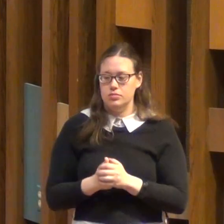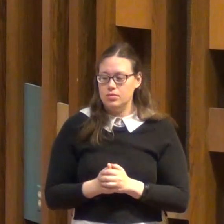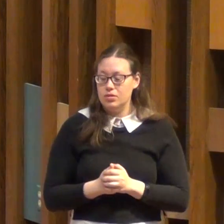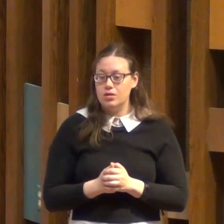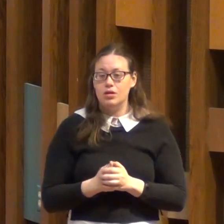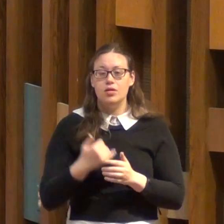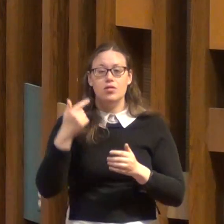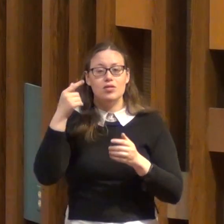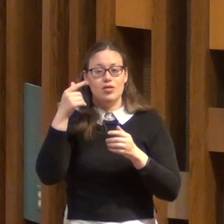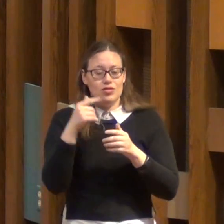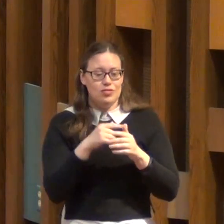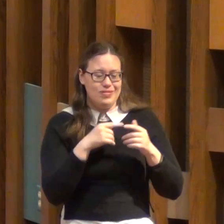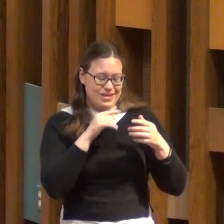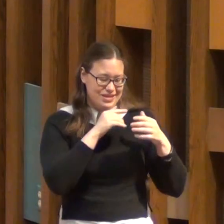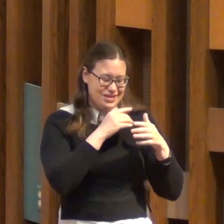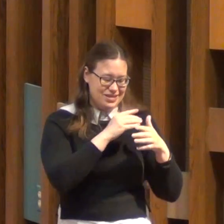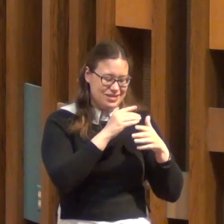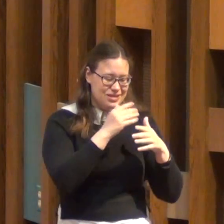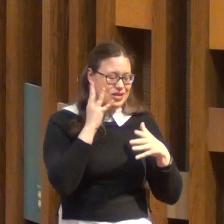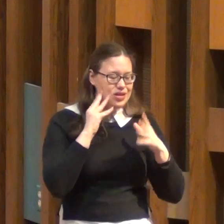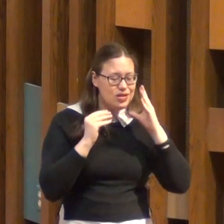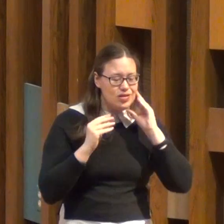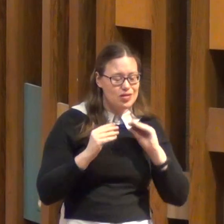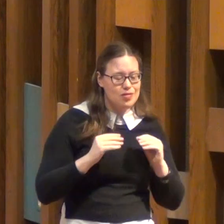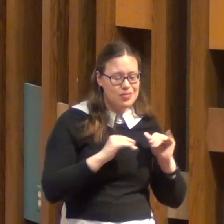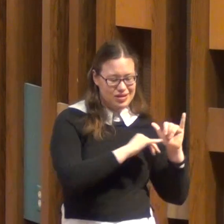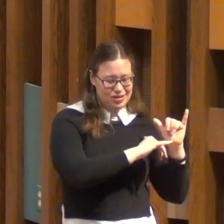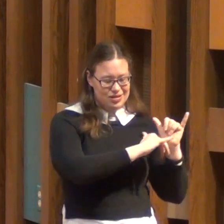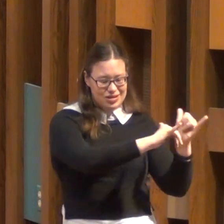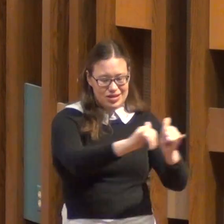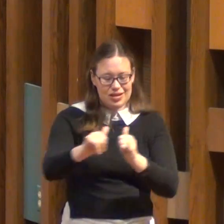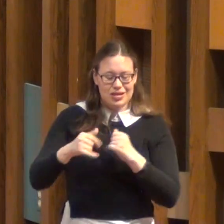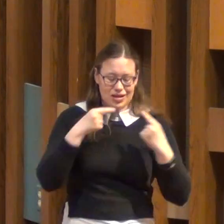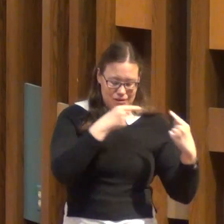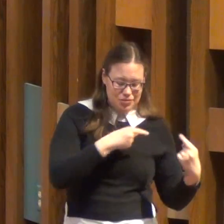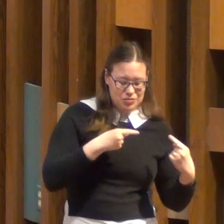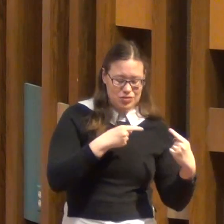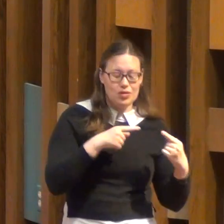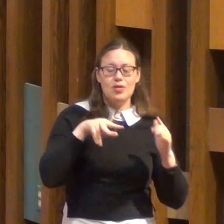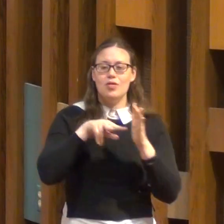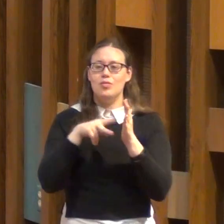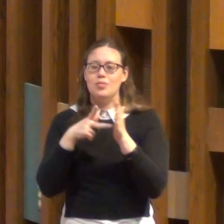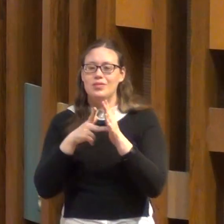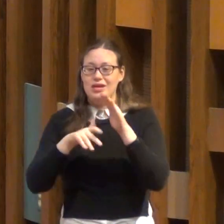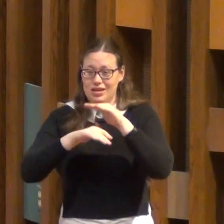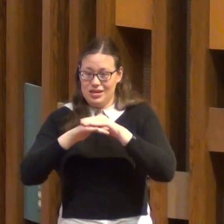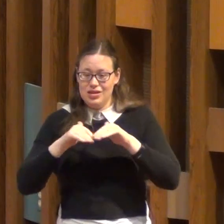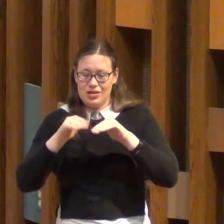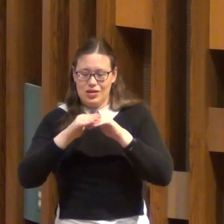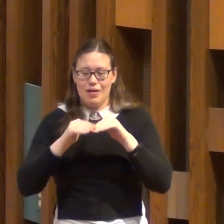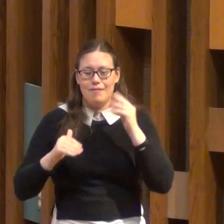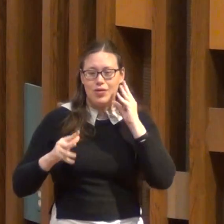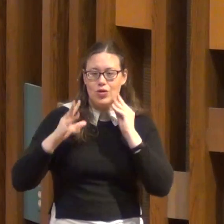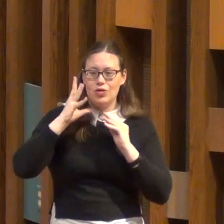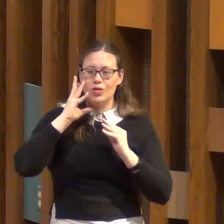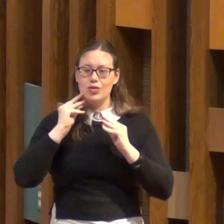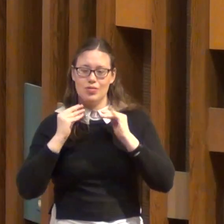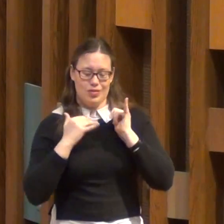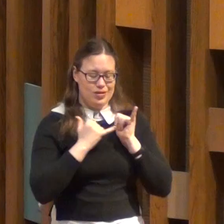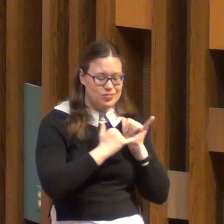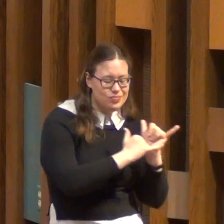we share abundantly in the sufferings of Christ, so also our comfort abounds